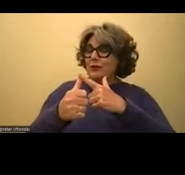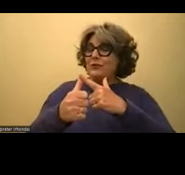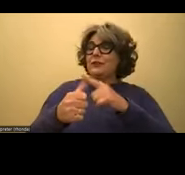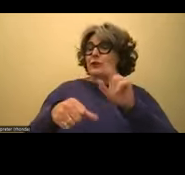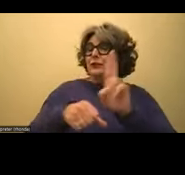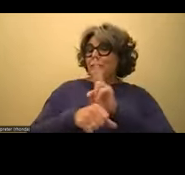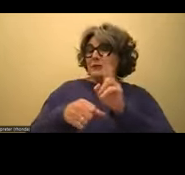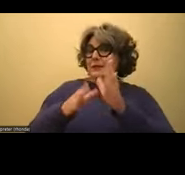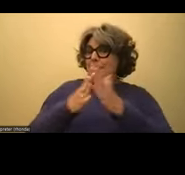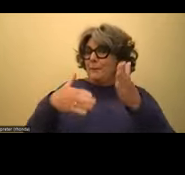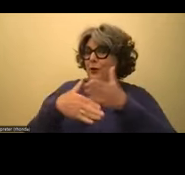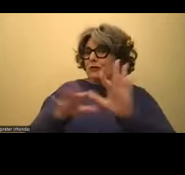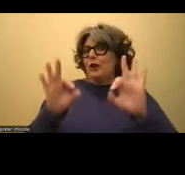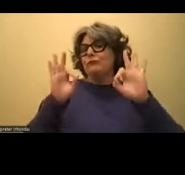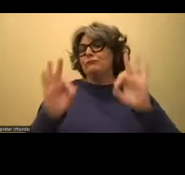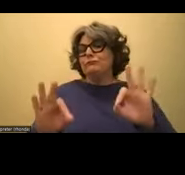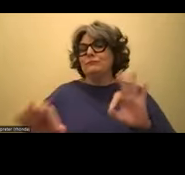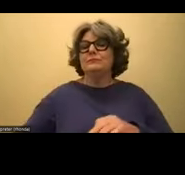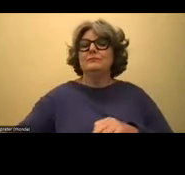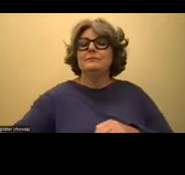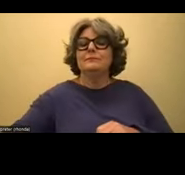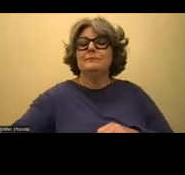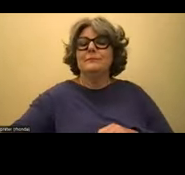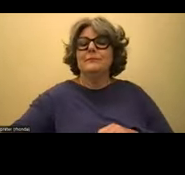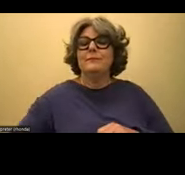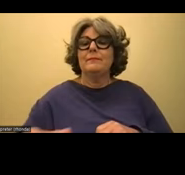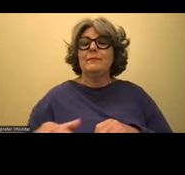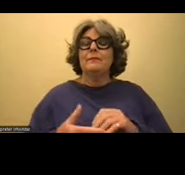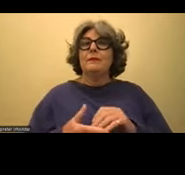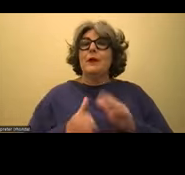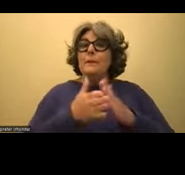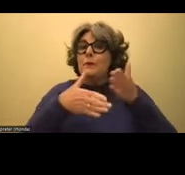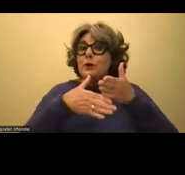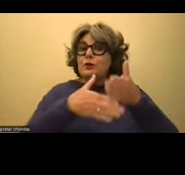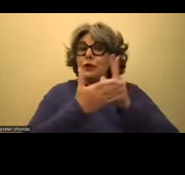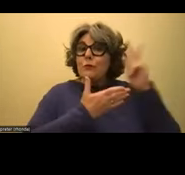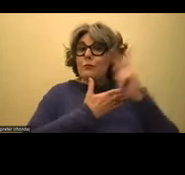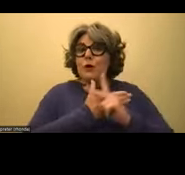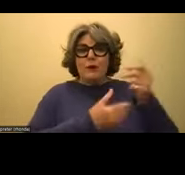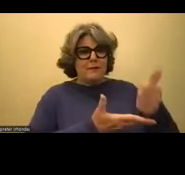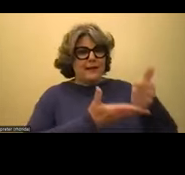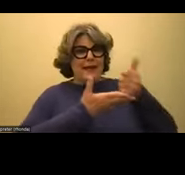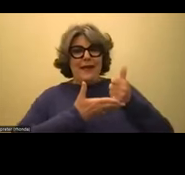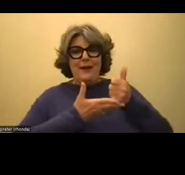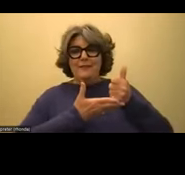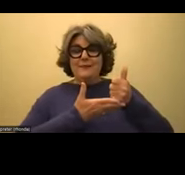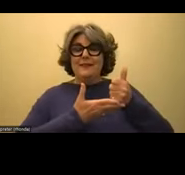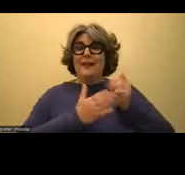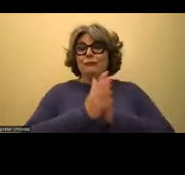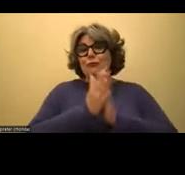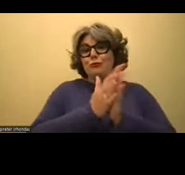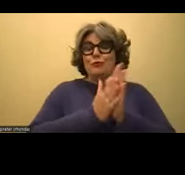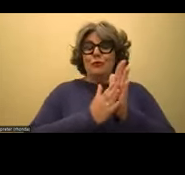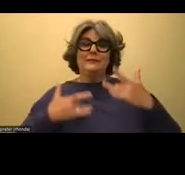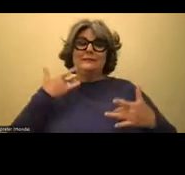the way Bookshare helped me to like lit this fire, this love for